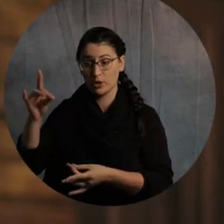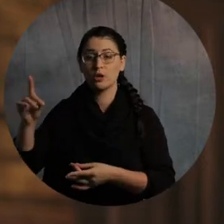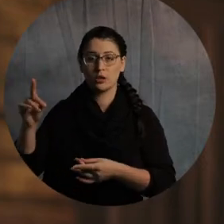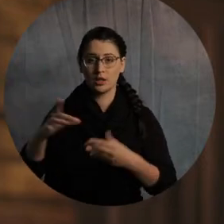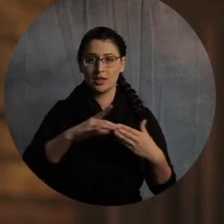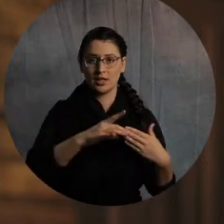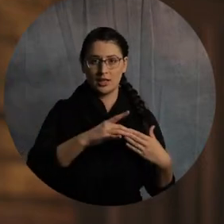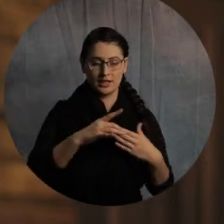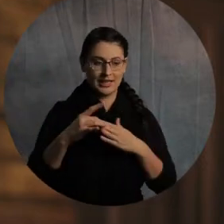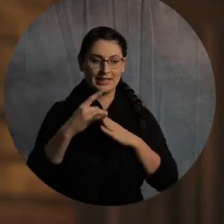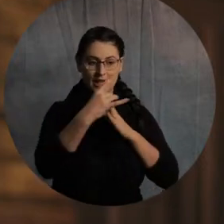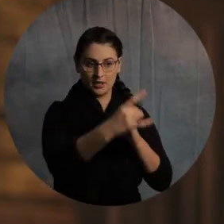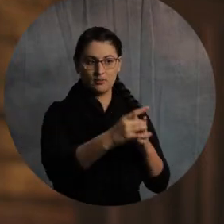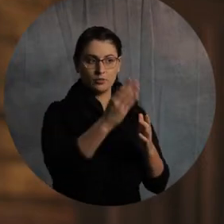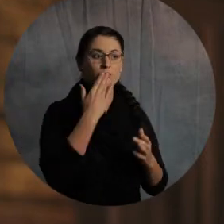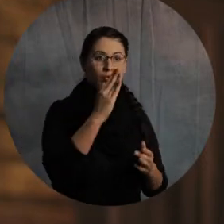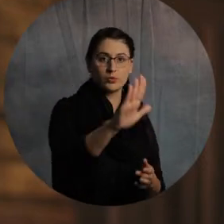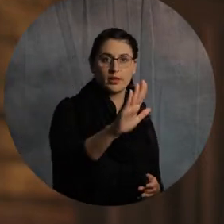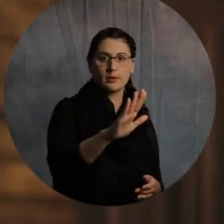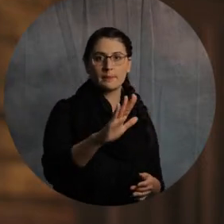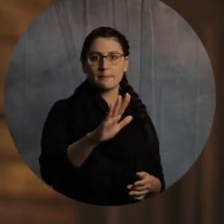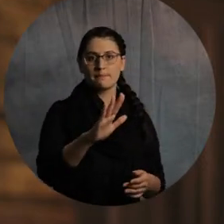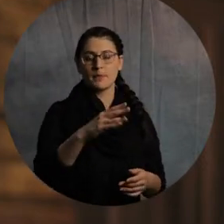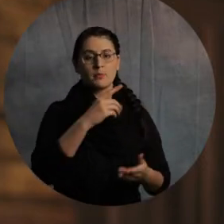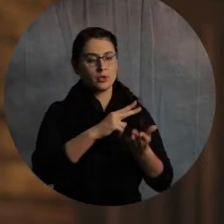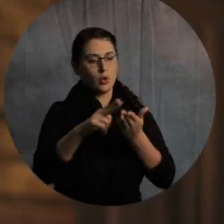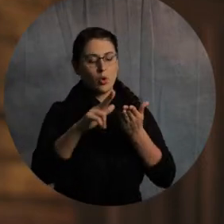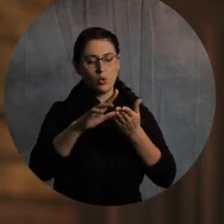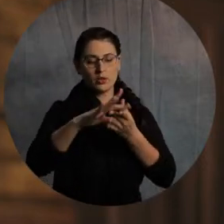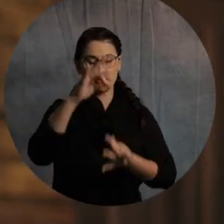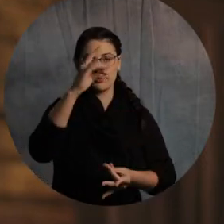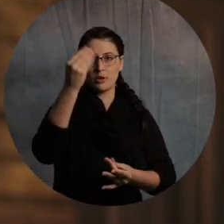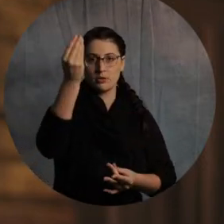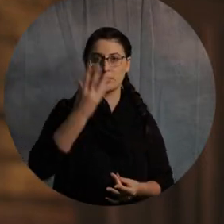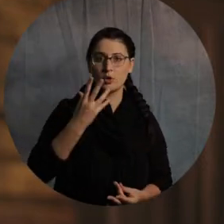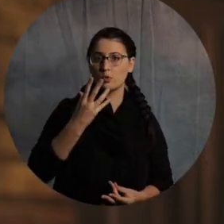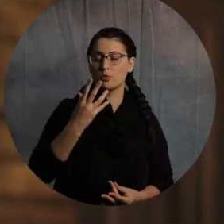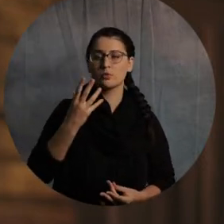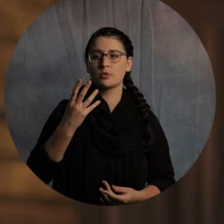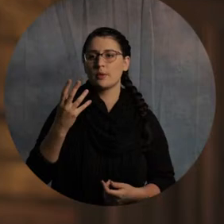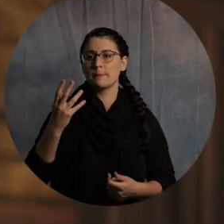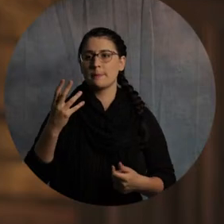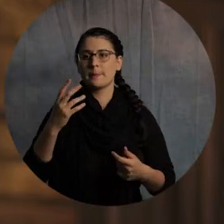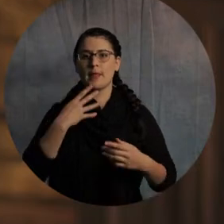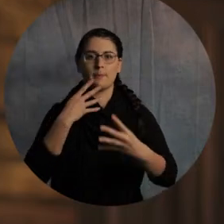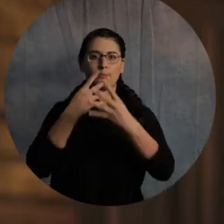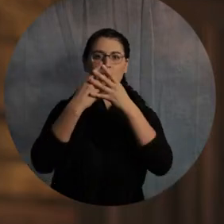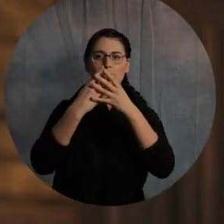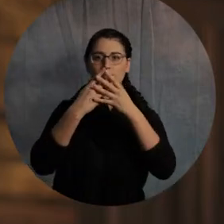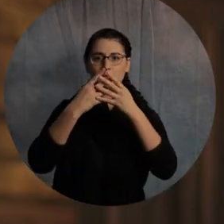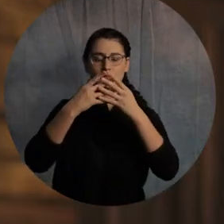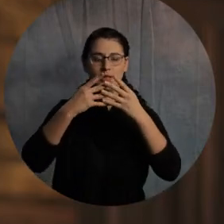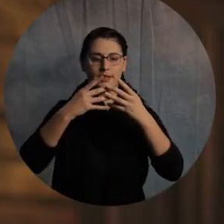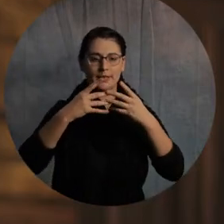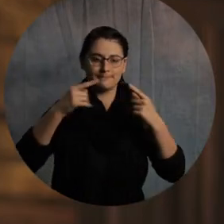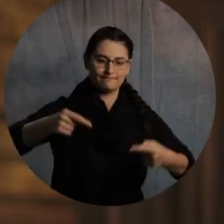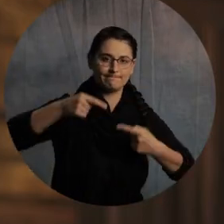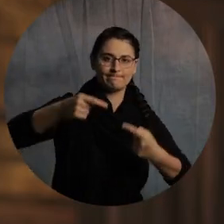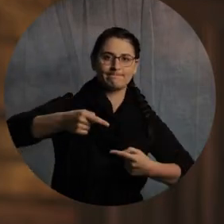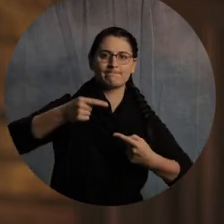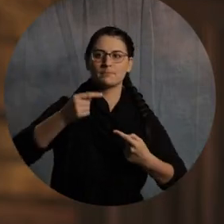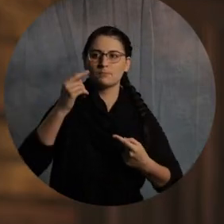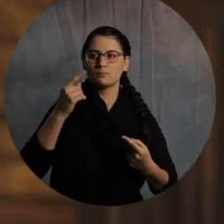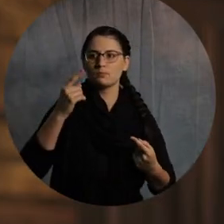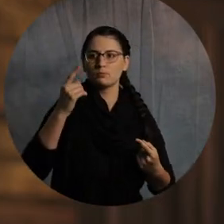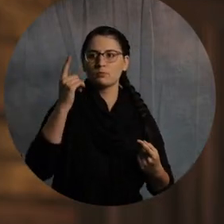will happen to me there, except the Holy Spirit testifies to me in every city that imprisonment and afflictions await me. That's